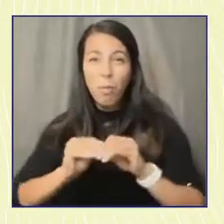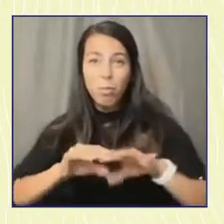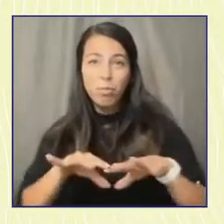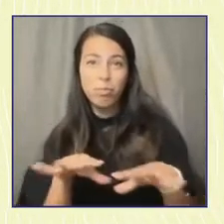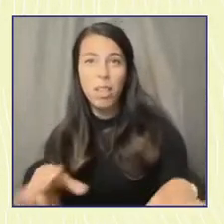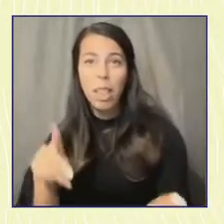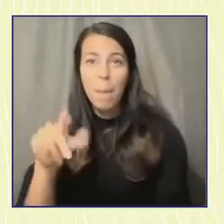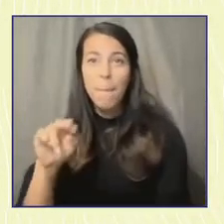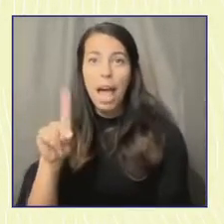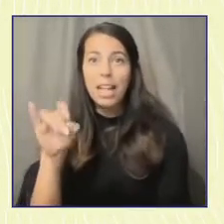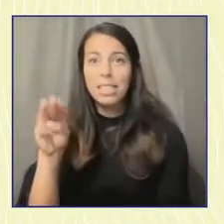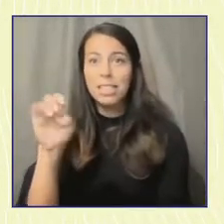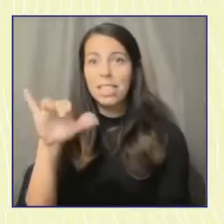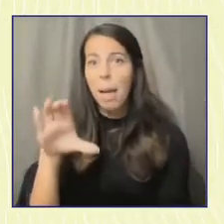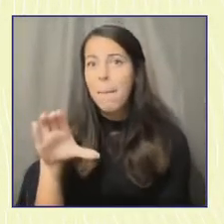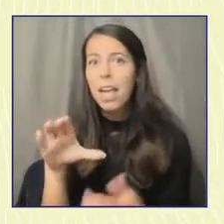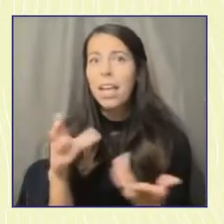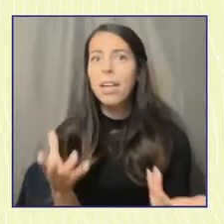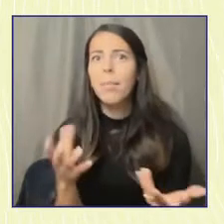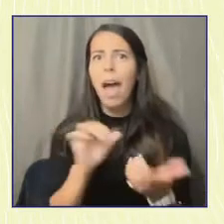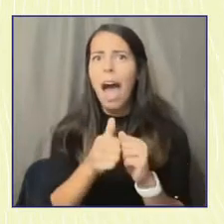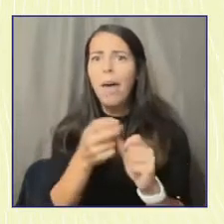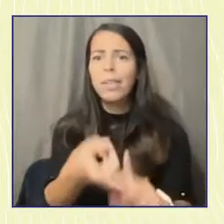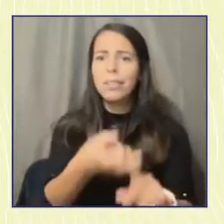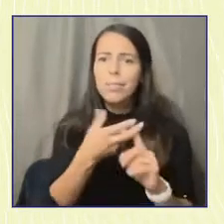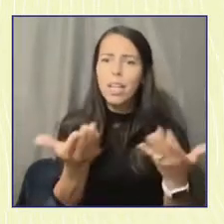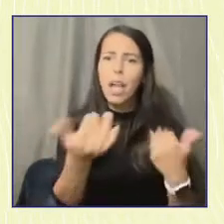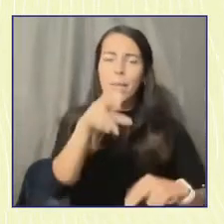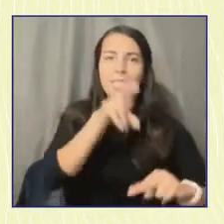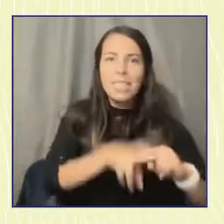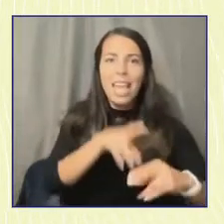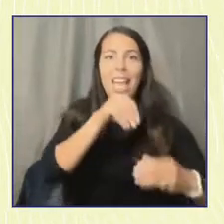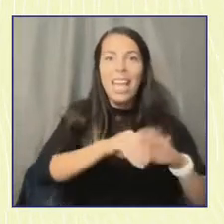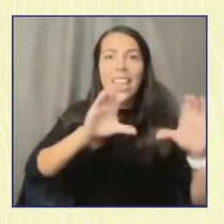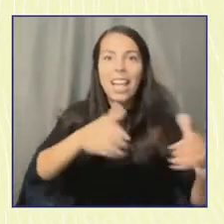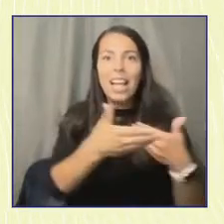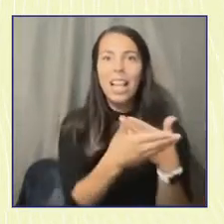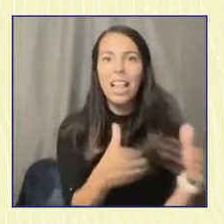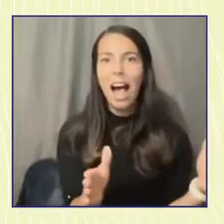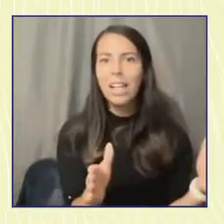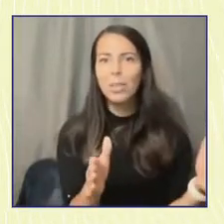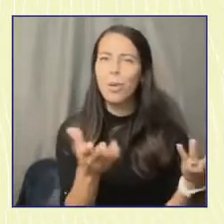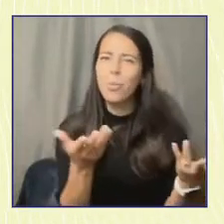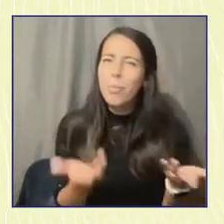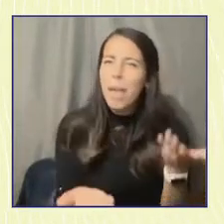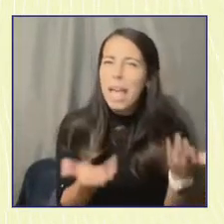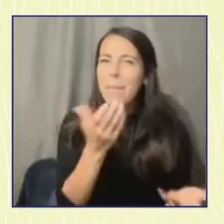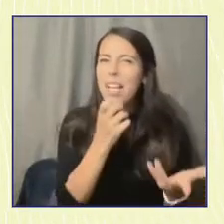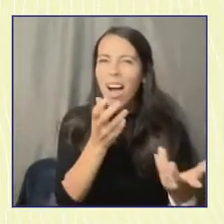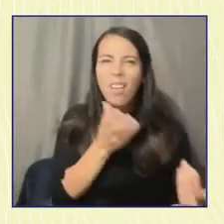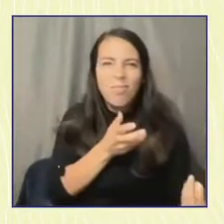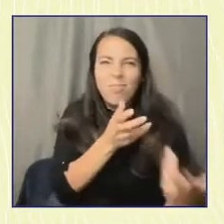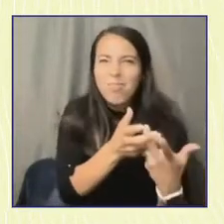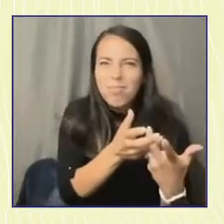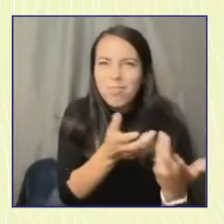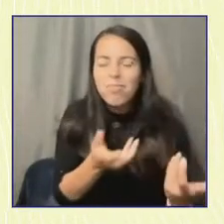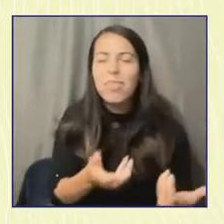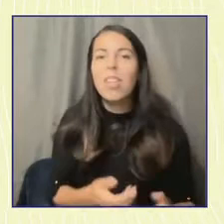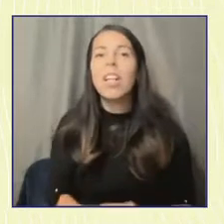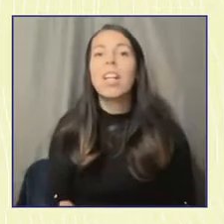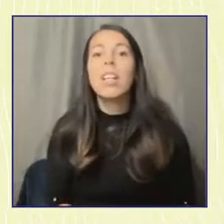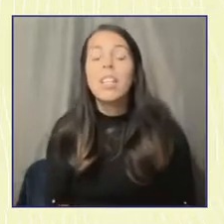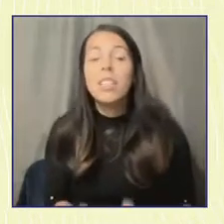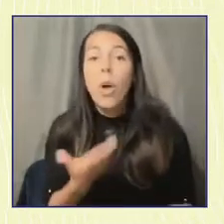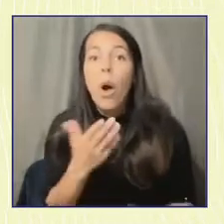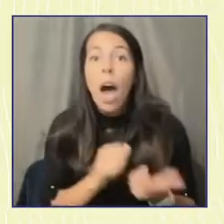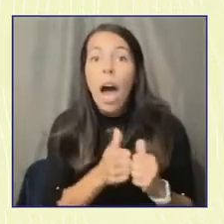students in a chair in a physical classroom for eight hours a day isn't the best way for most people to learn. So how can we actually, you know, empower